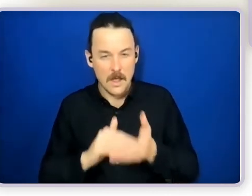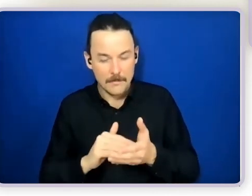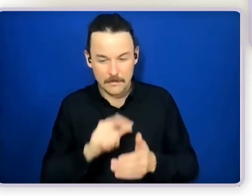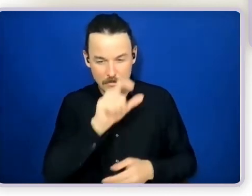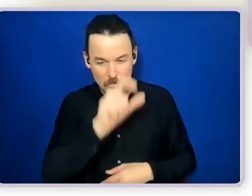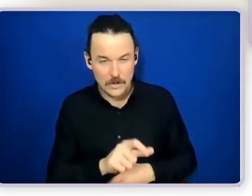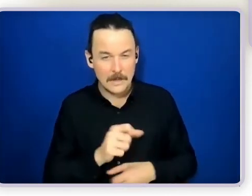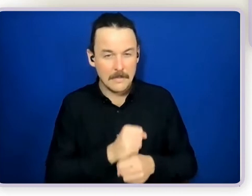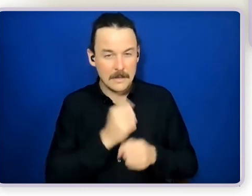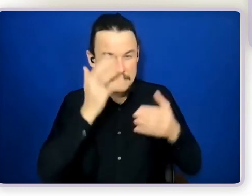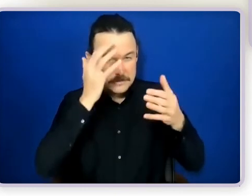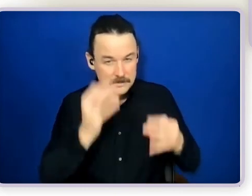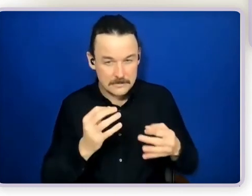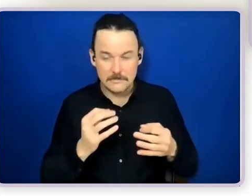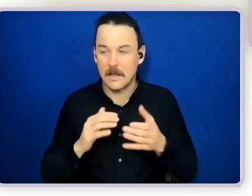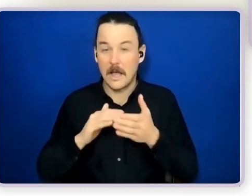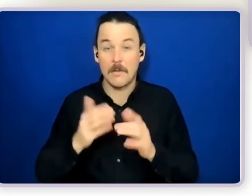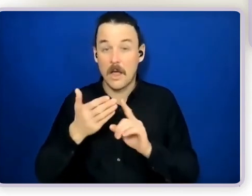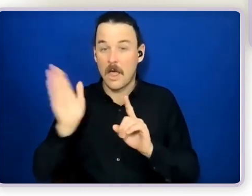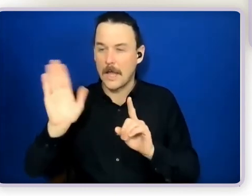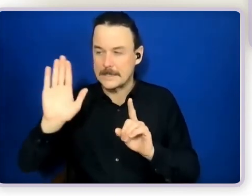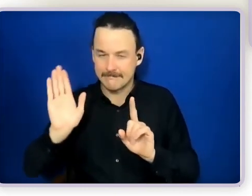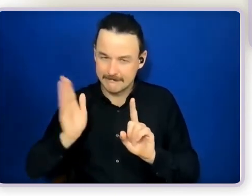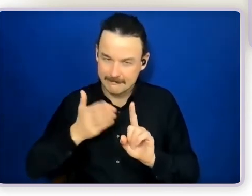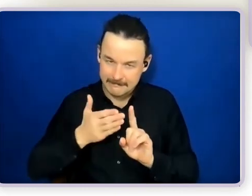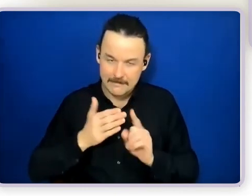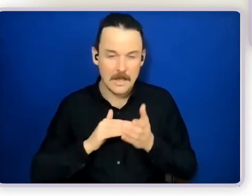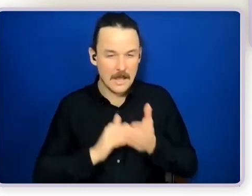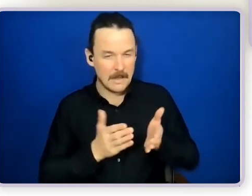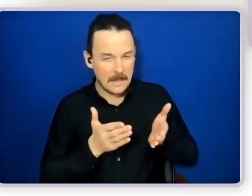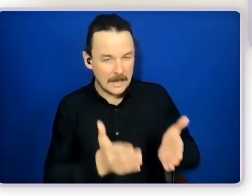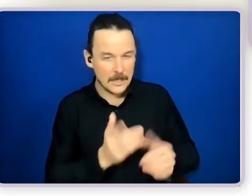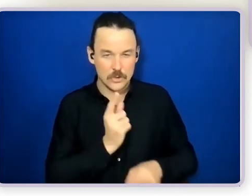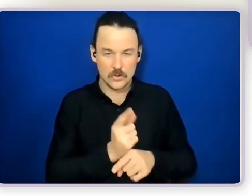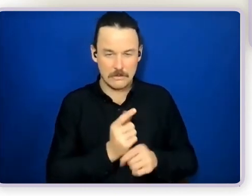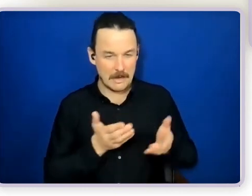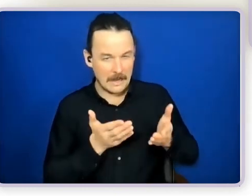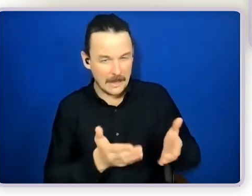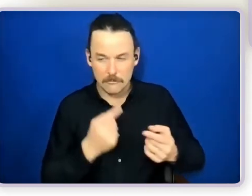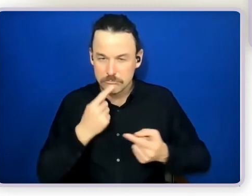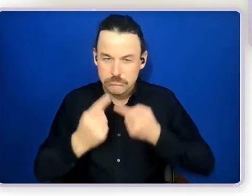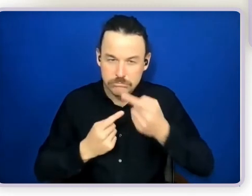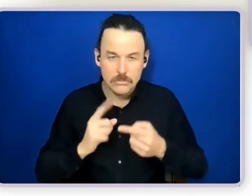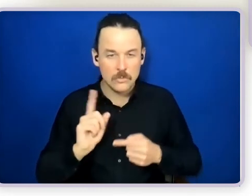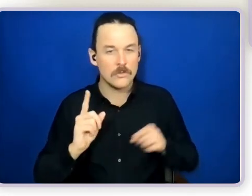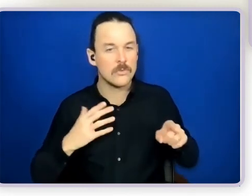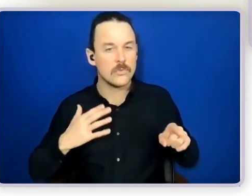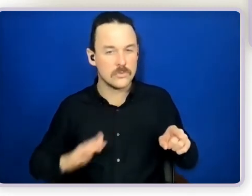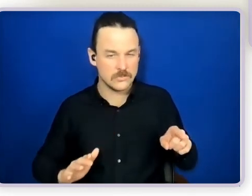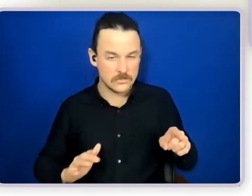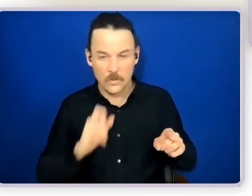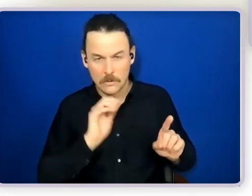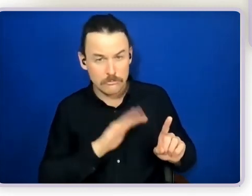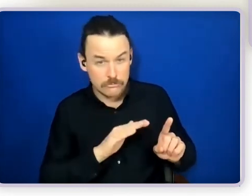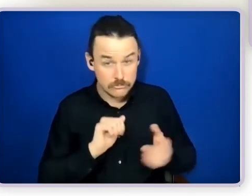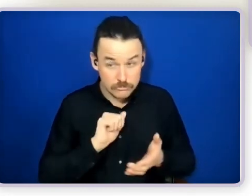encourage and enable the voice of that person with a disability they'll check in with them about decisions constantly and